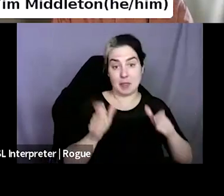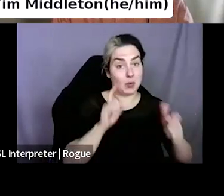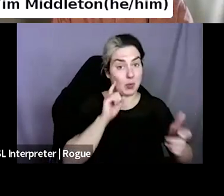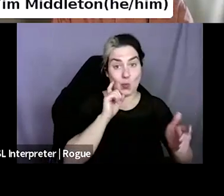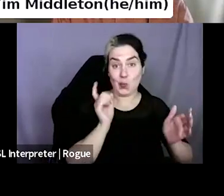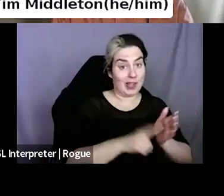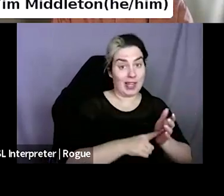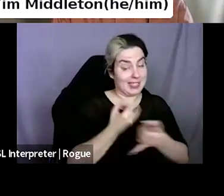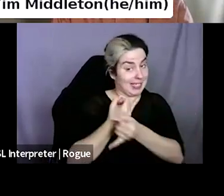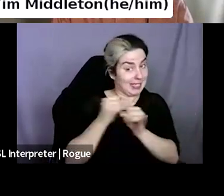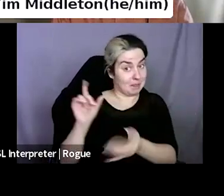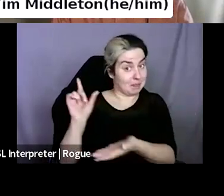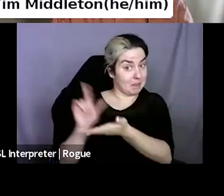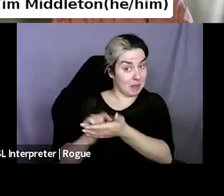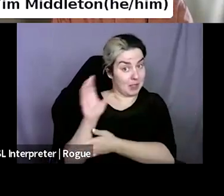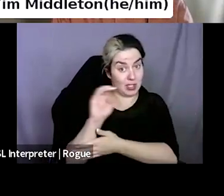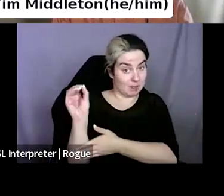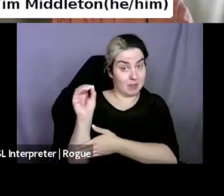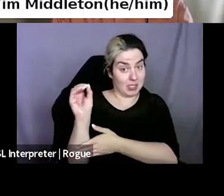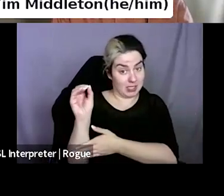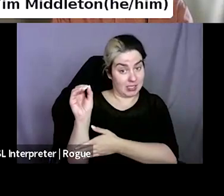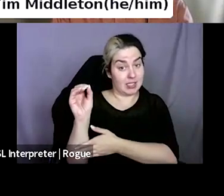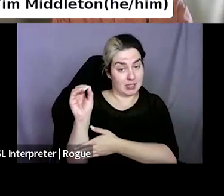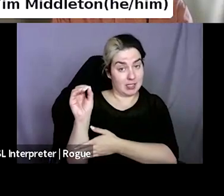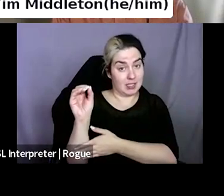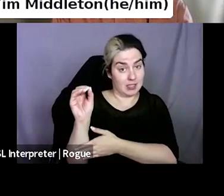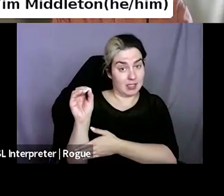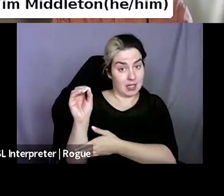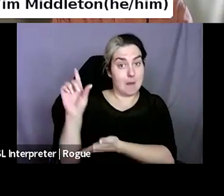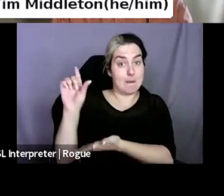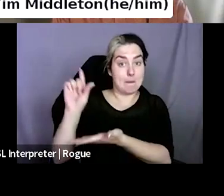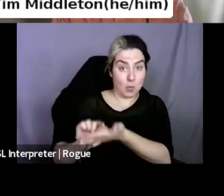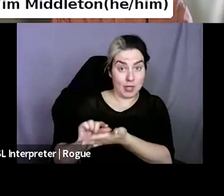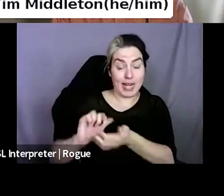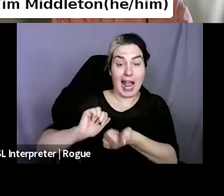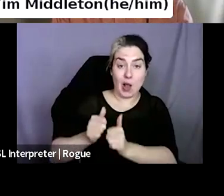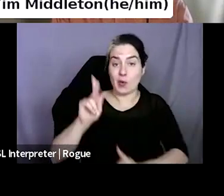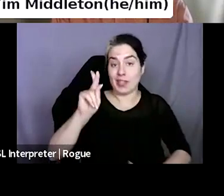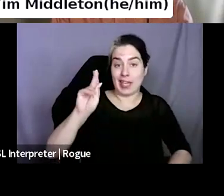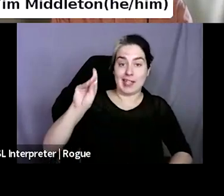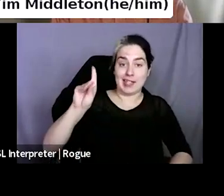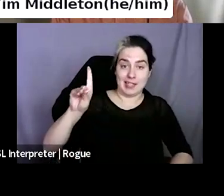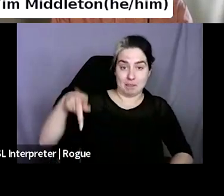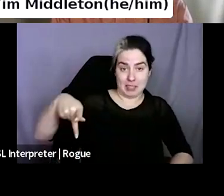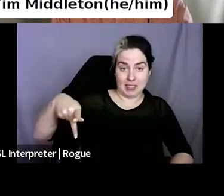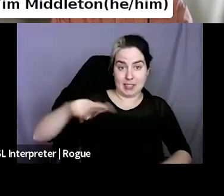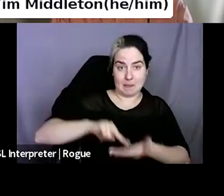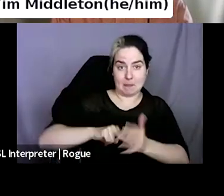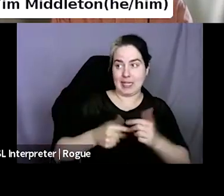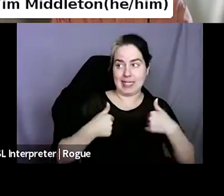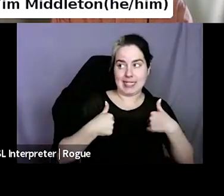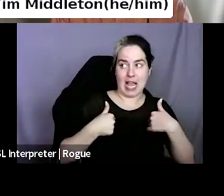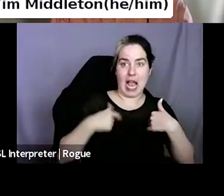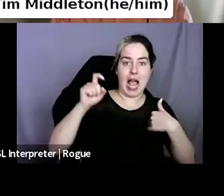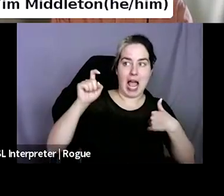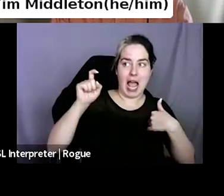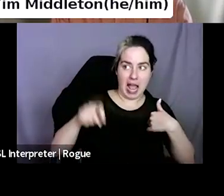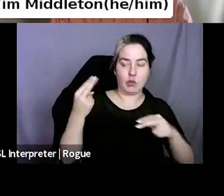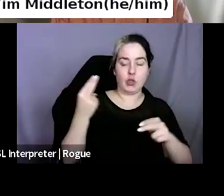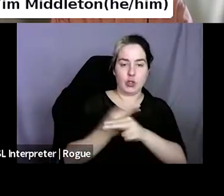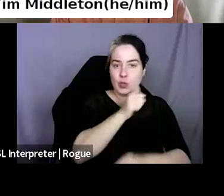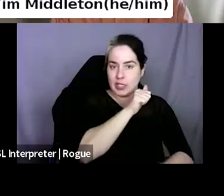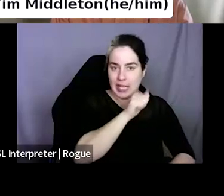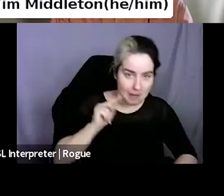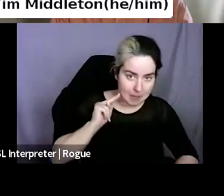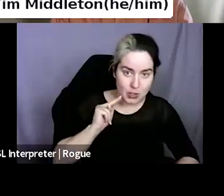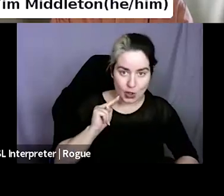publishers now have moved to actually printing through KDP. So there's no way for me to buy that without touching Amazon, which I